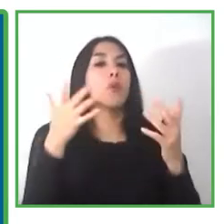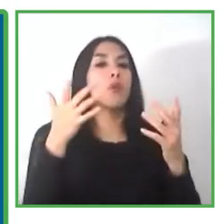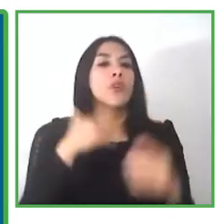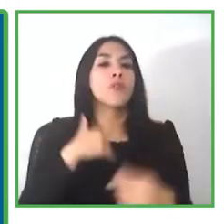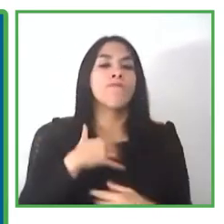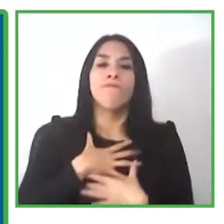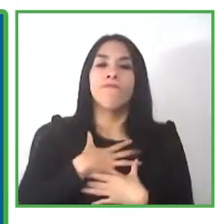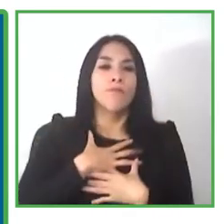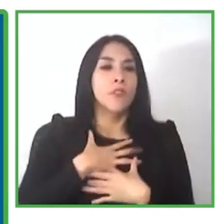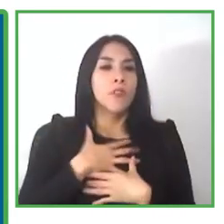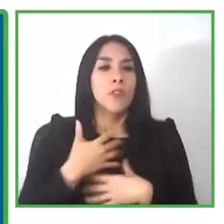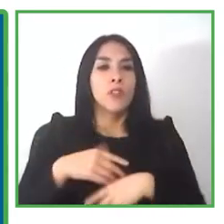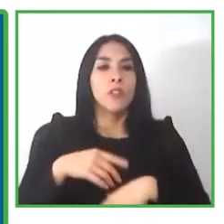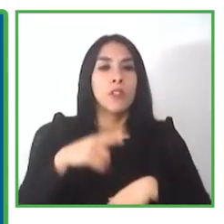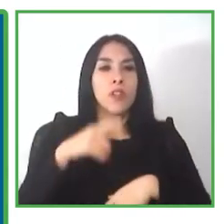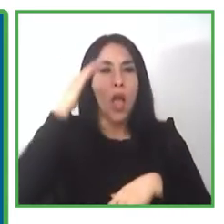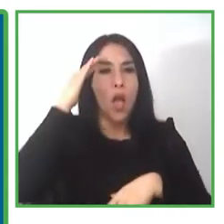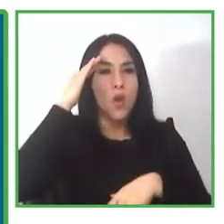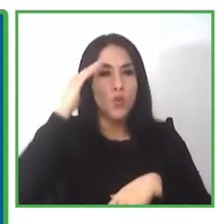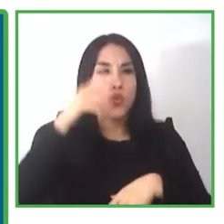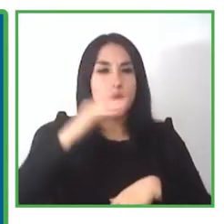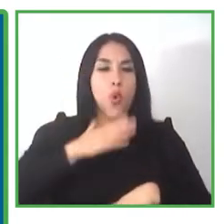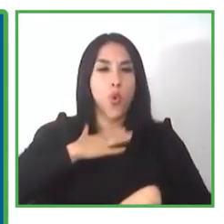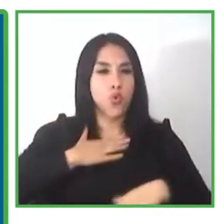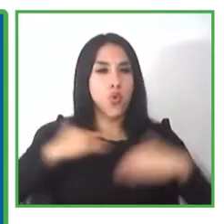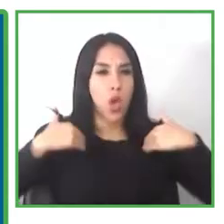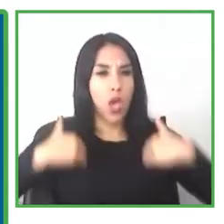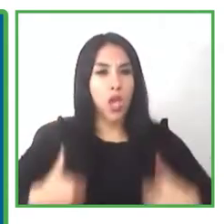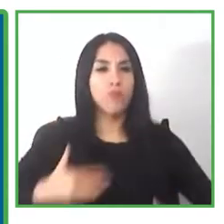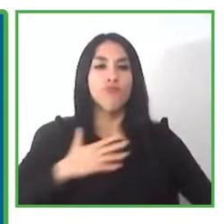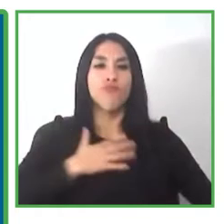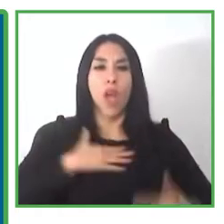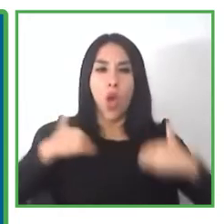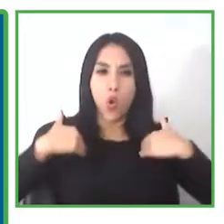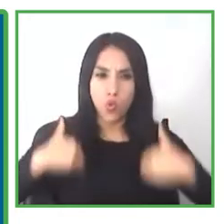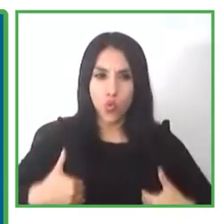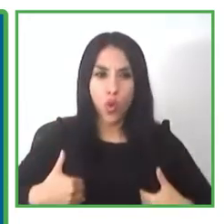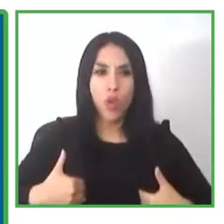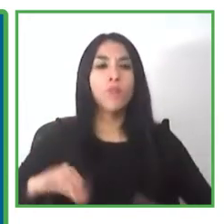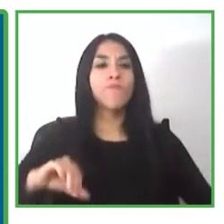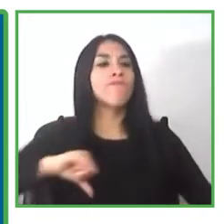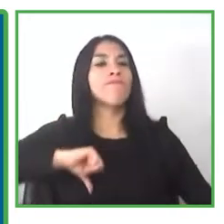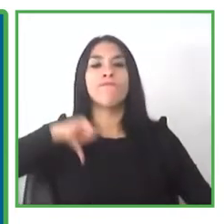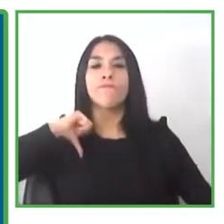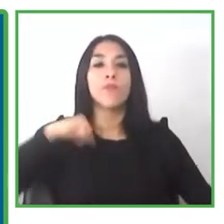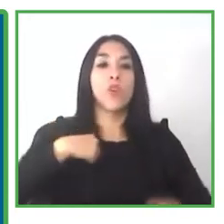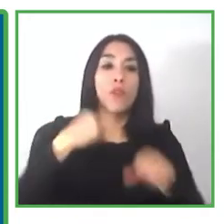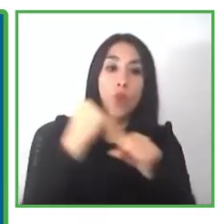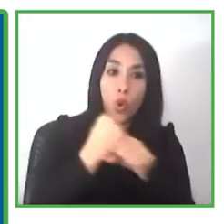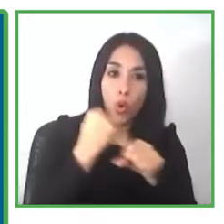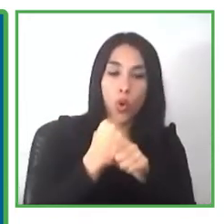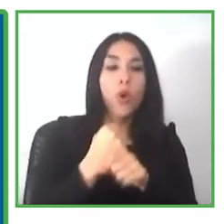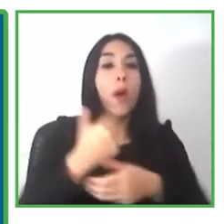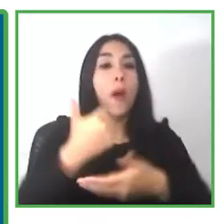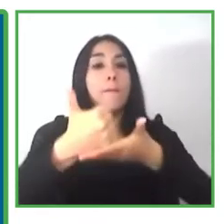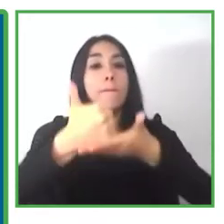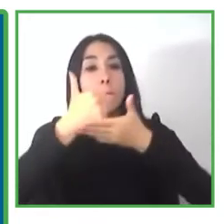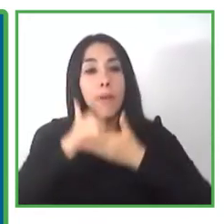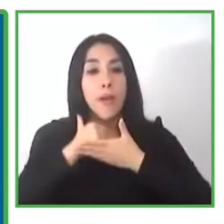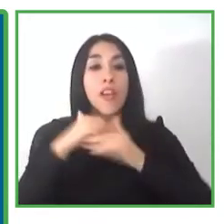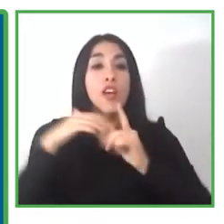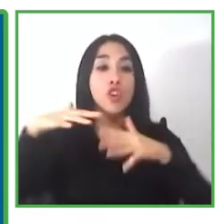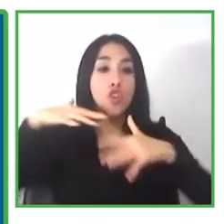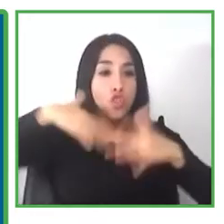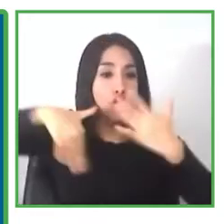example in their lives the work can also improve the social economical aspects of the